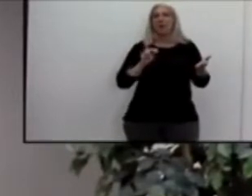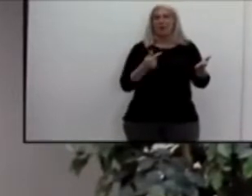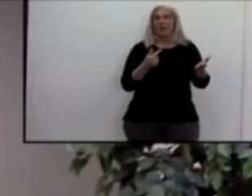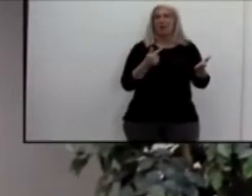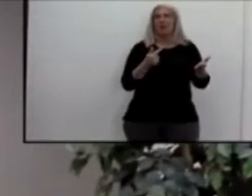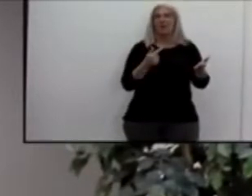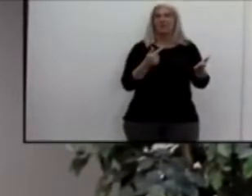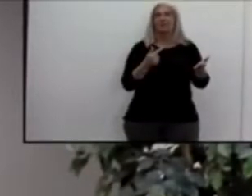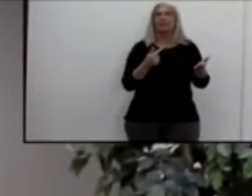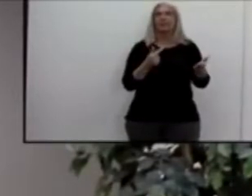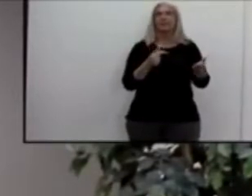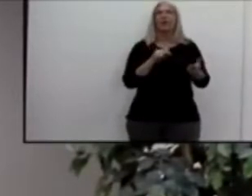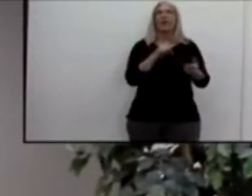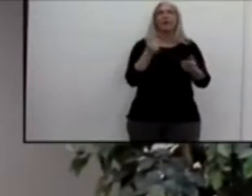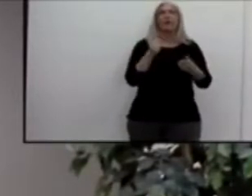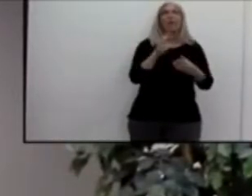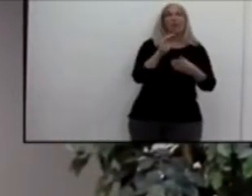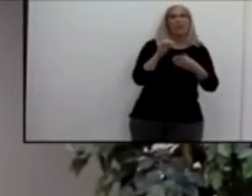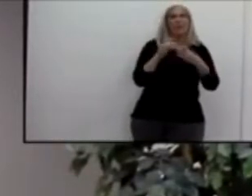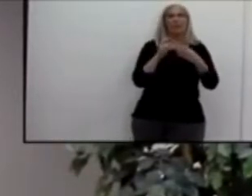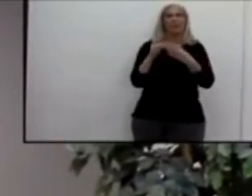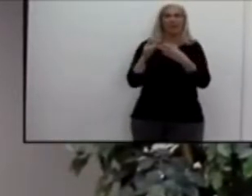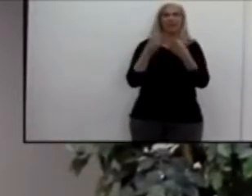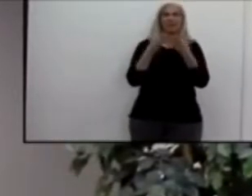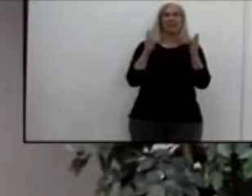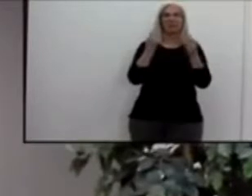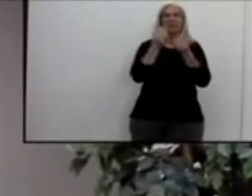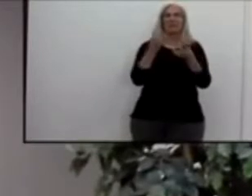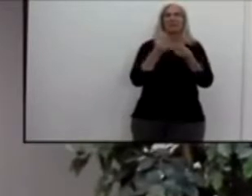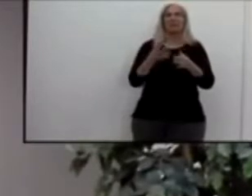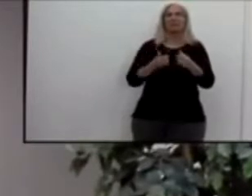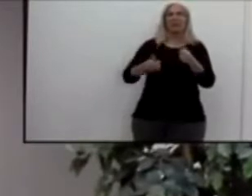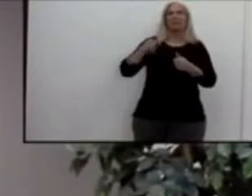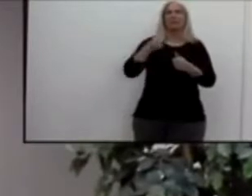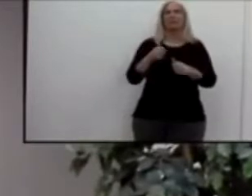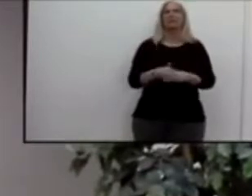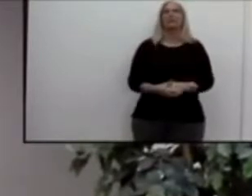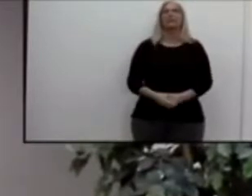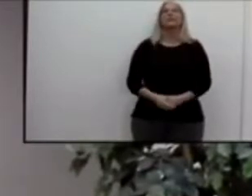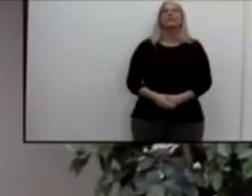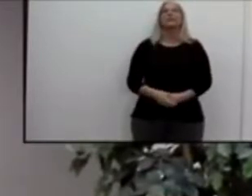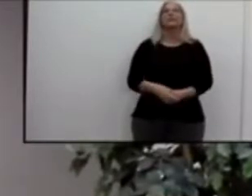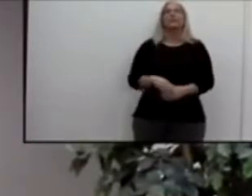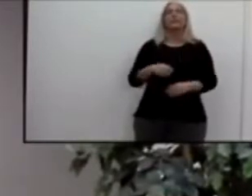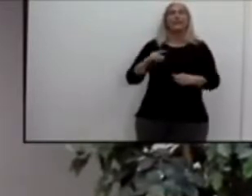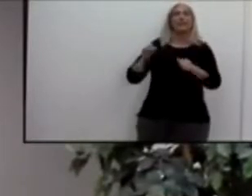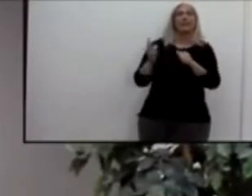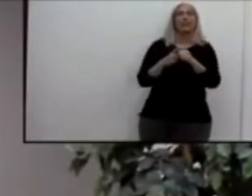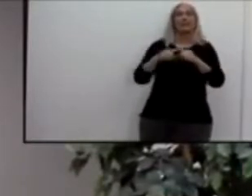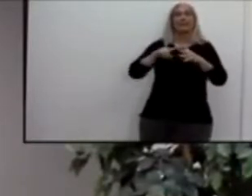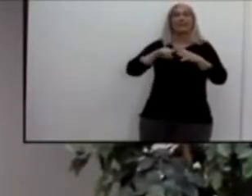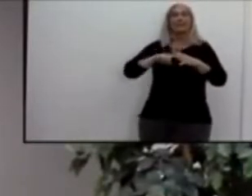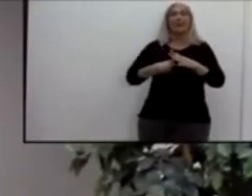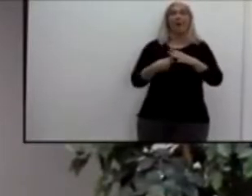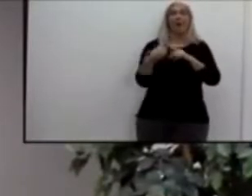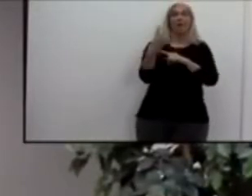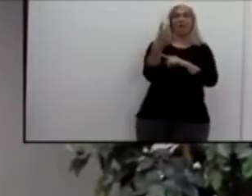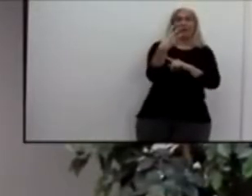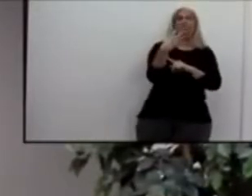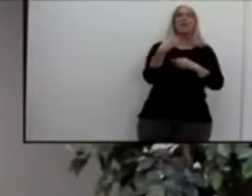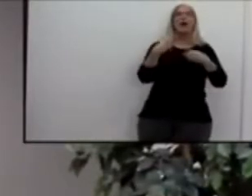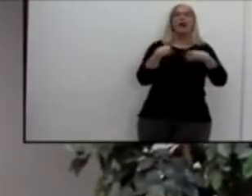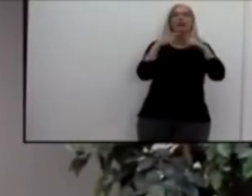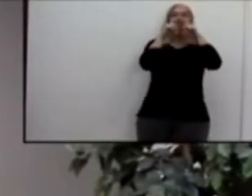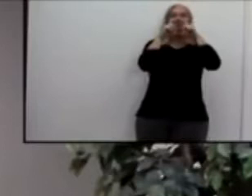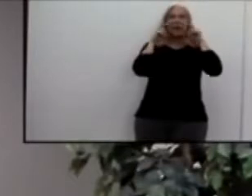coverings before we started the recording, the taping, but we took off our coverings so that we could allow